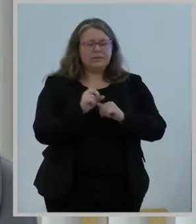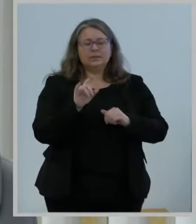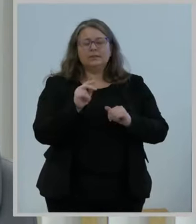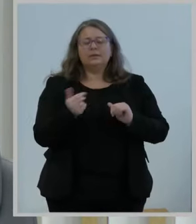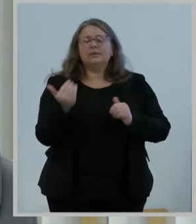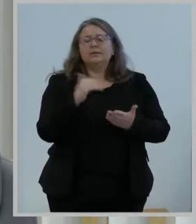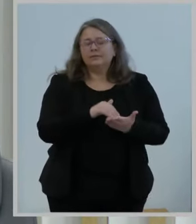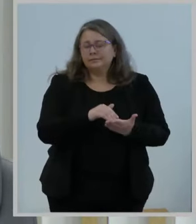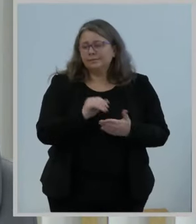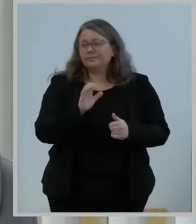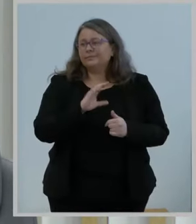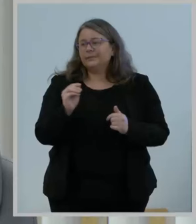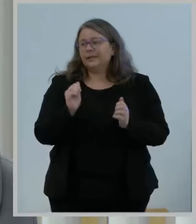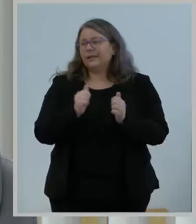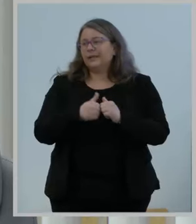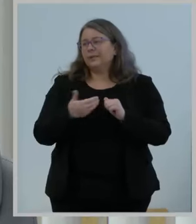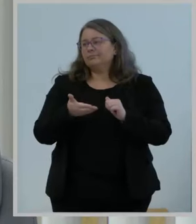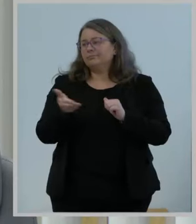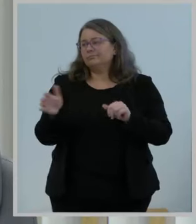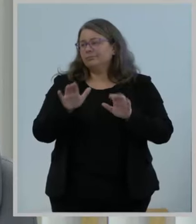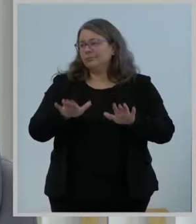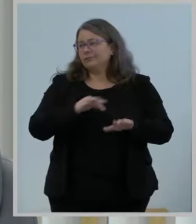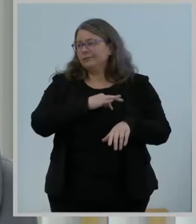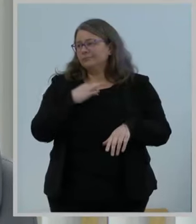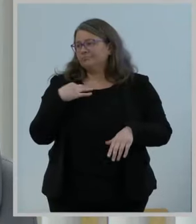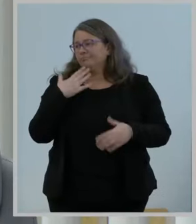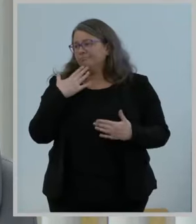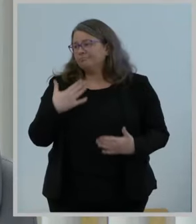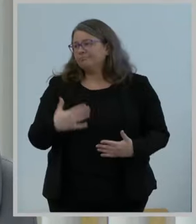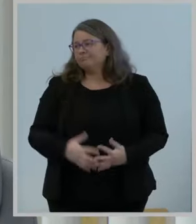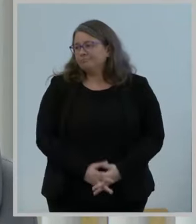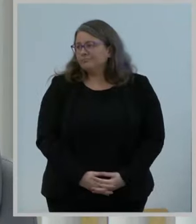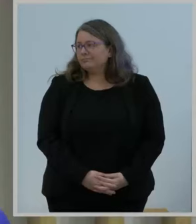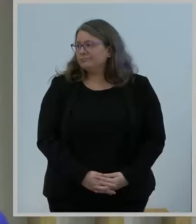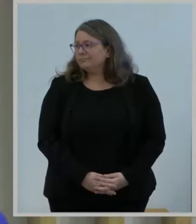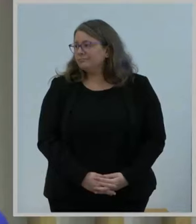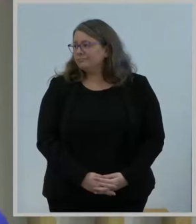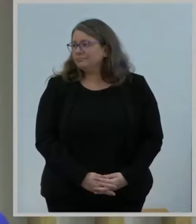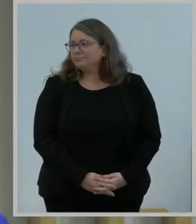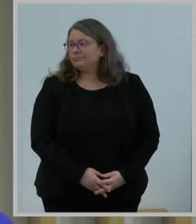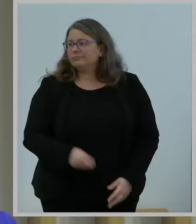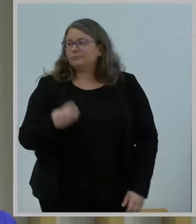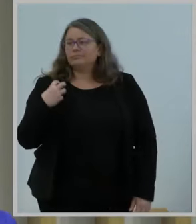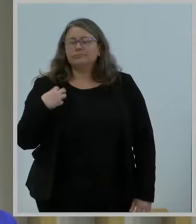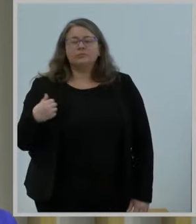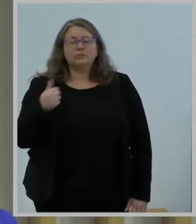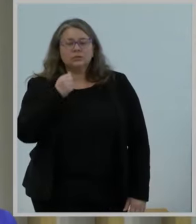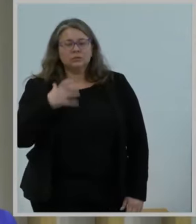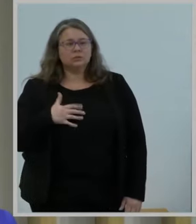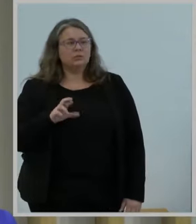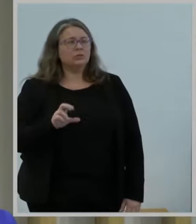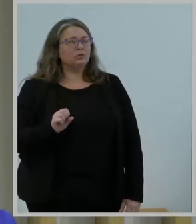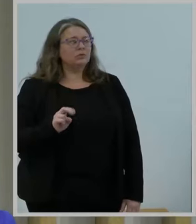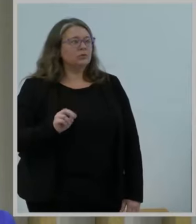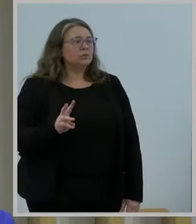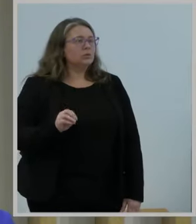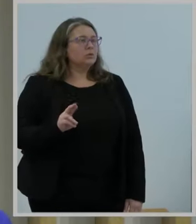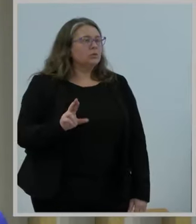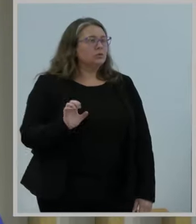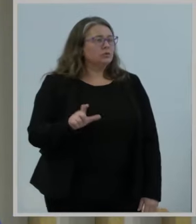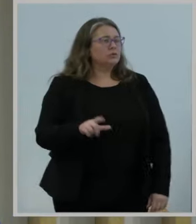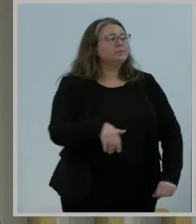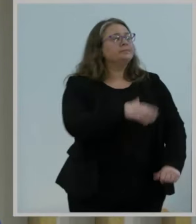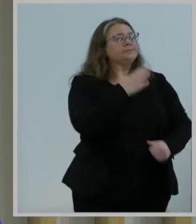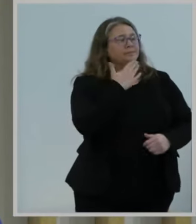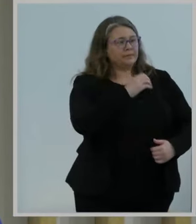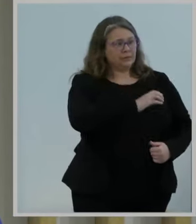well as with this wonderful staff. Thank you. Thank you, commissioners. Before we adjourn, I'd like to make